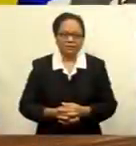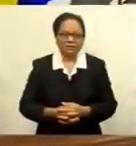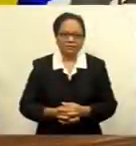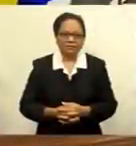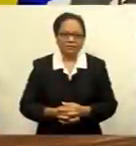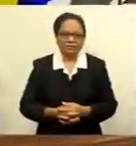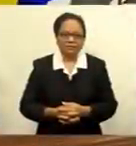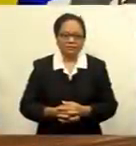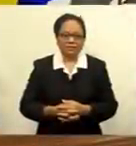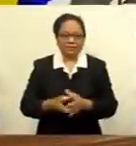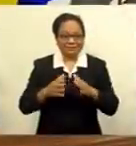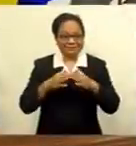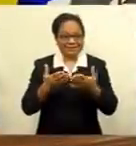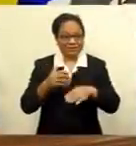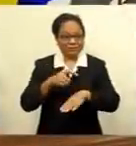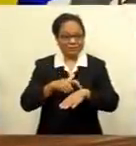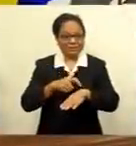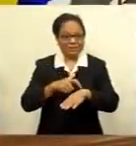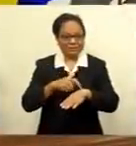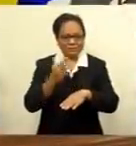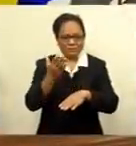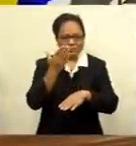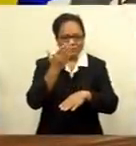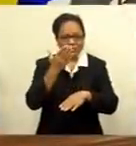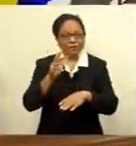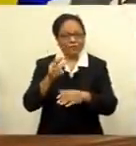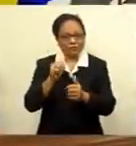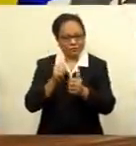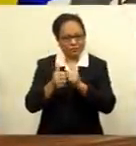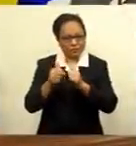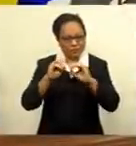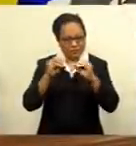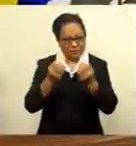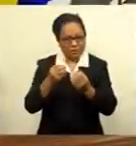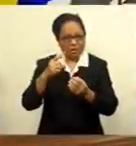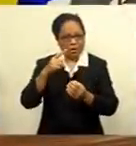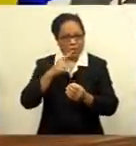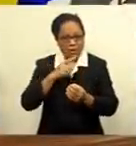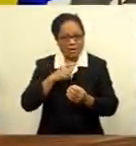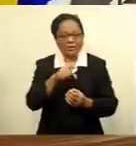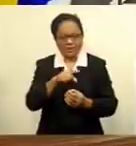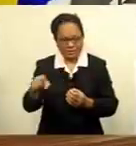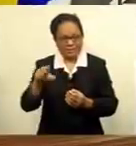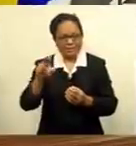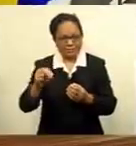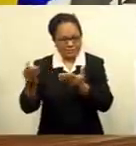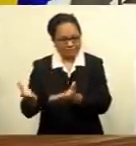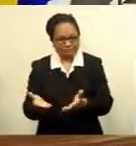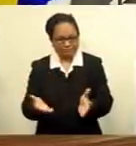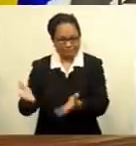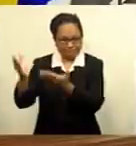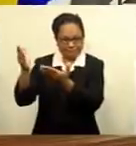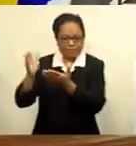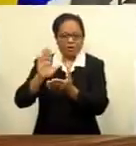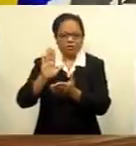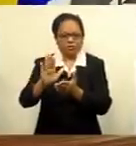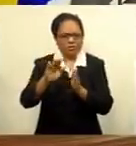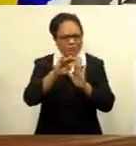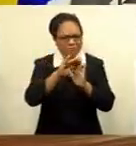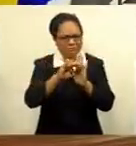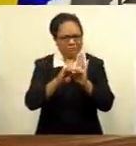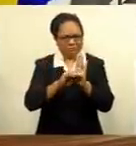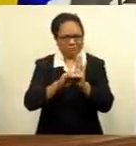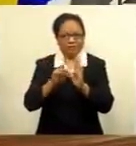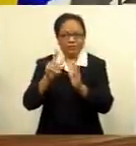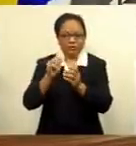The clock is ticking for national sporting organizations to submit return-to-play protocols to the Fiji National Sports Commission. The